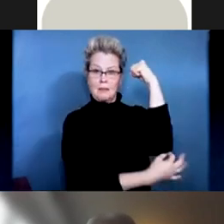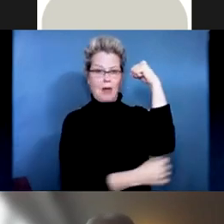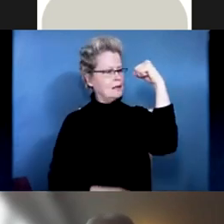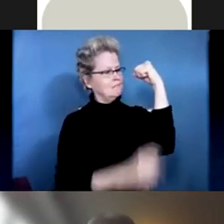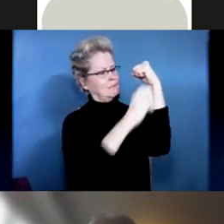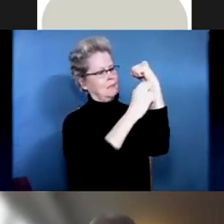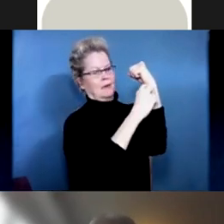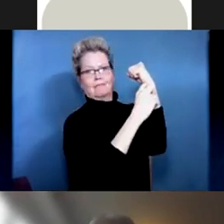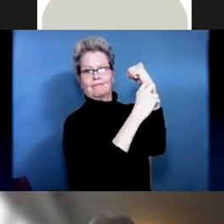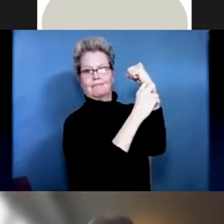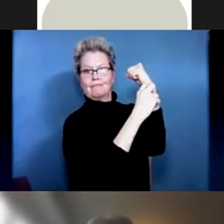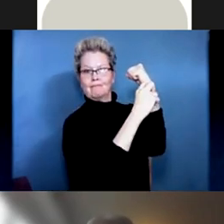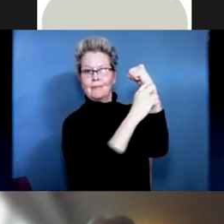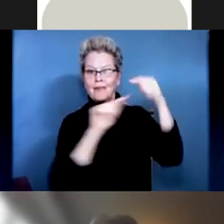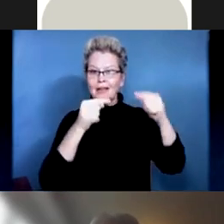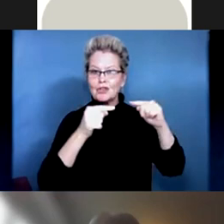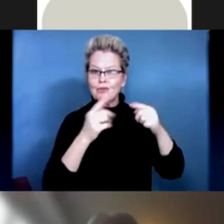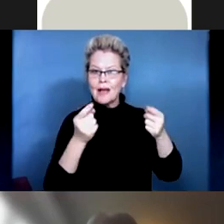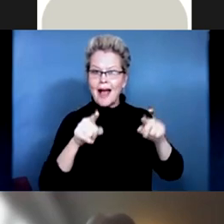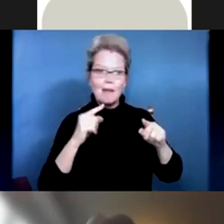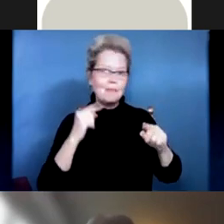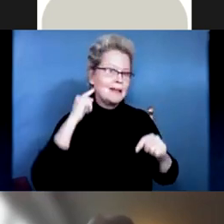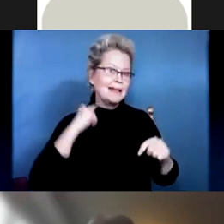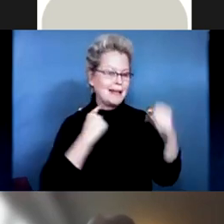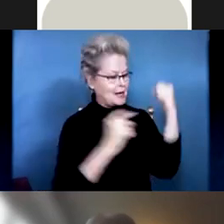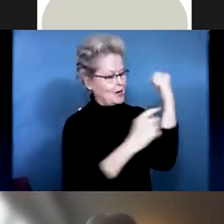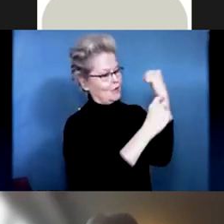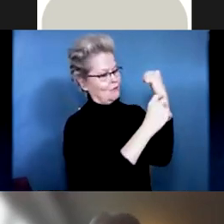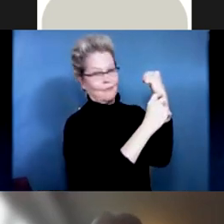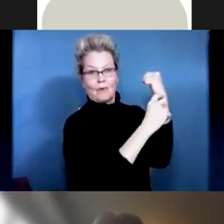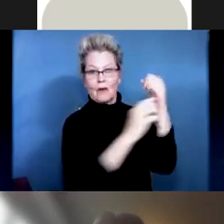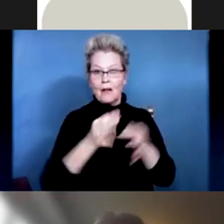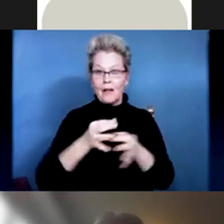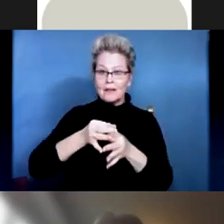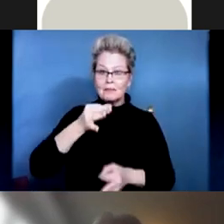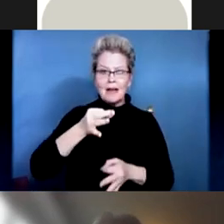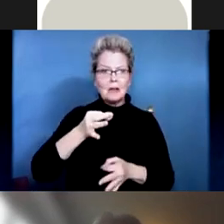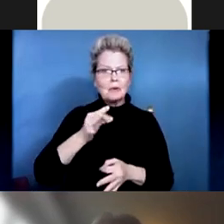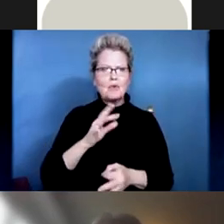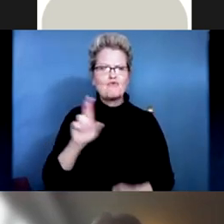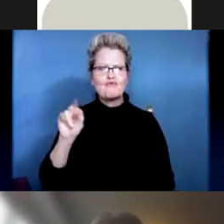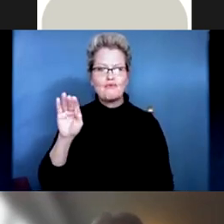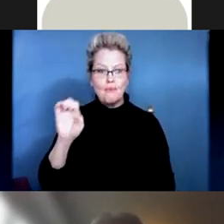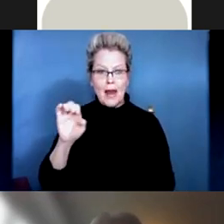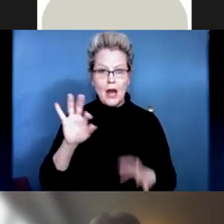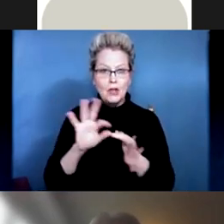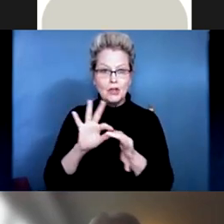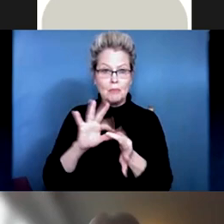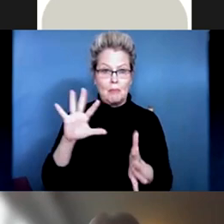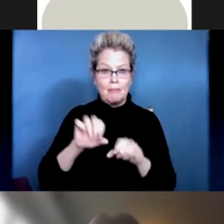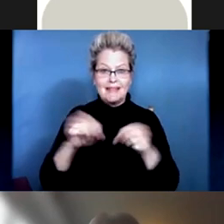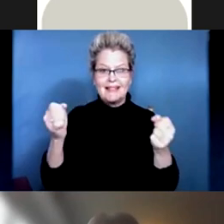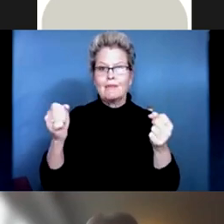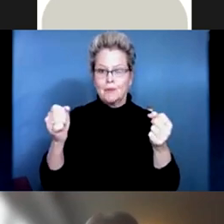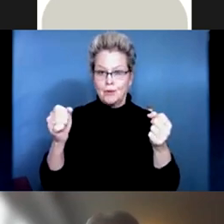the spinal cord injury, spinal cord is rarely severed as a result of an injury.